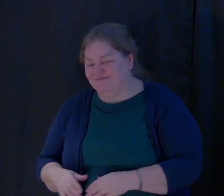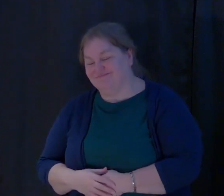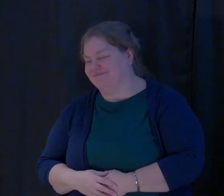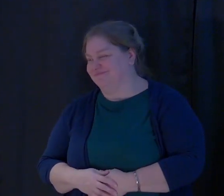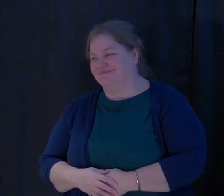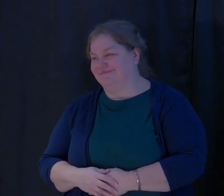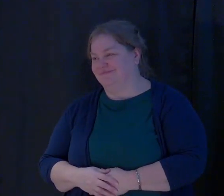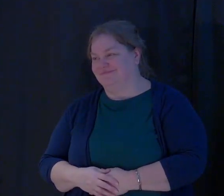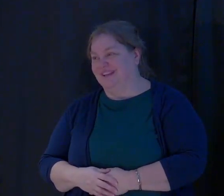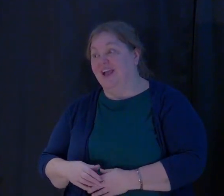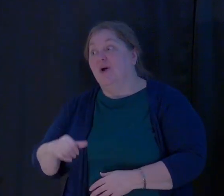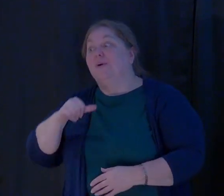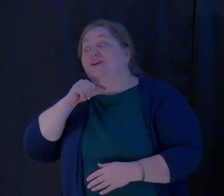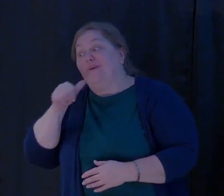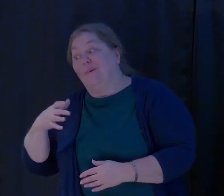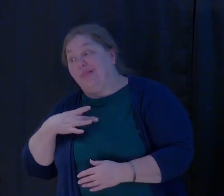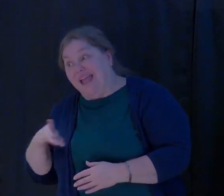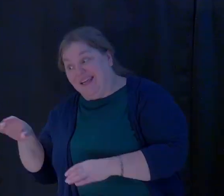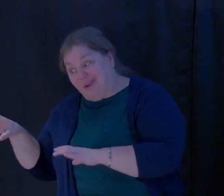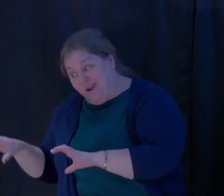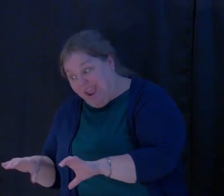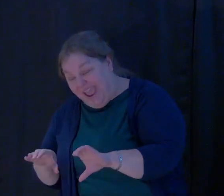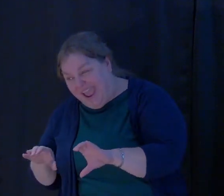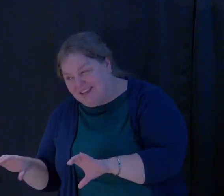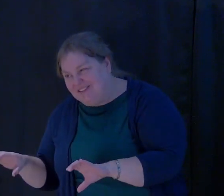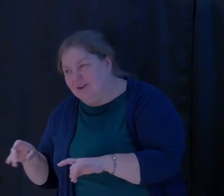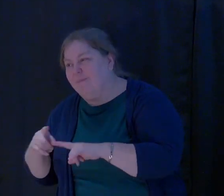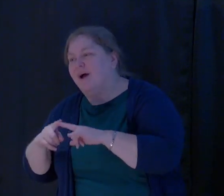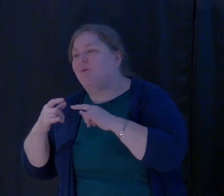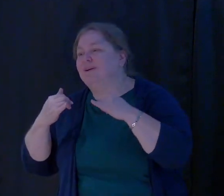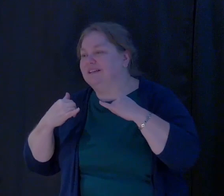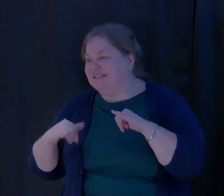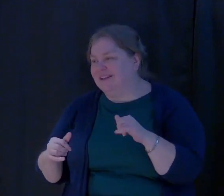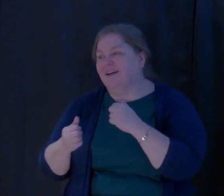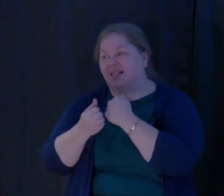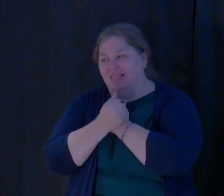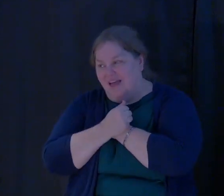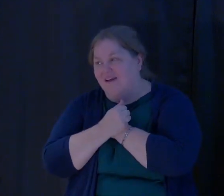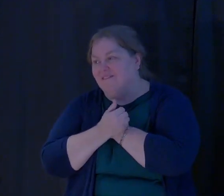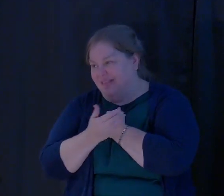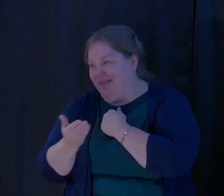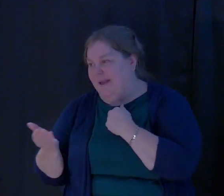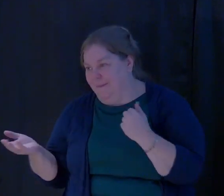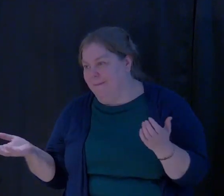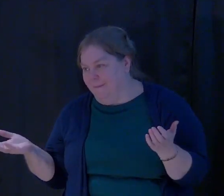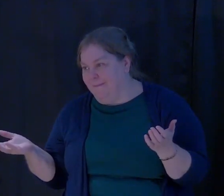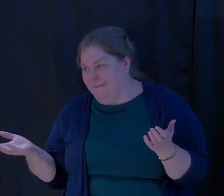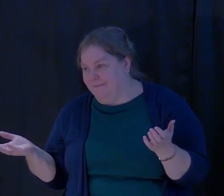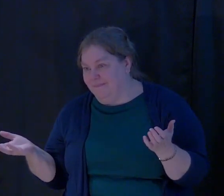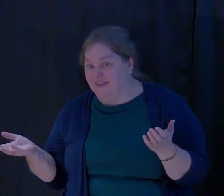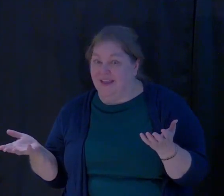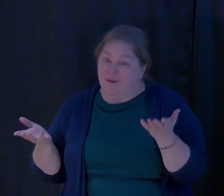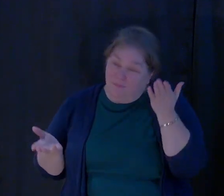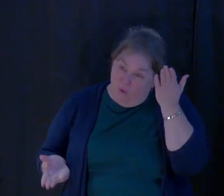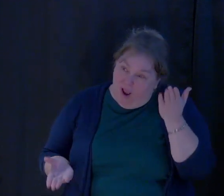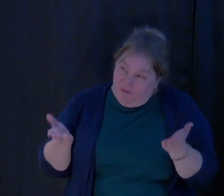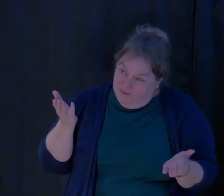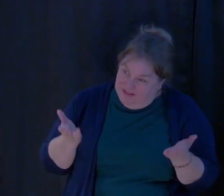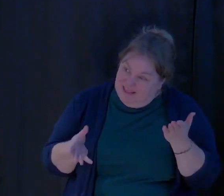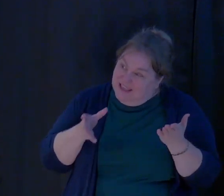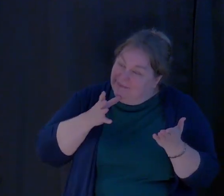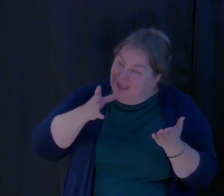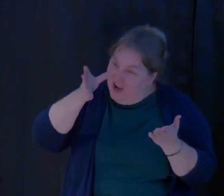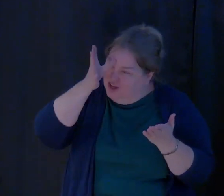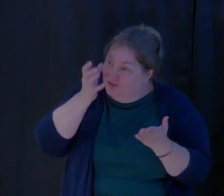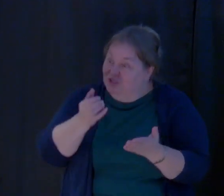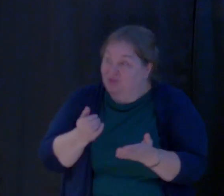We don't like their action but we love them. Probably, parents, right? We